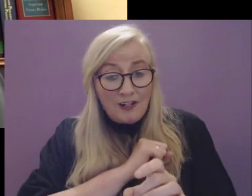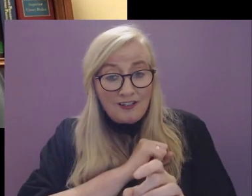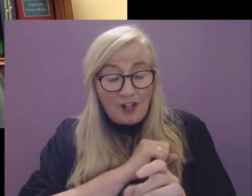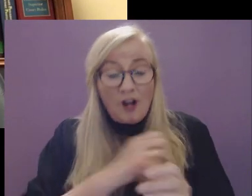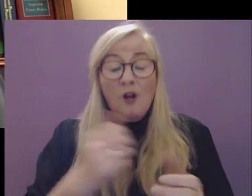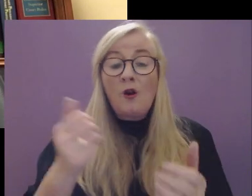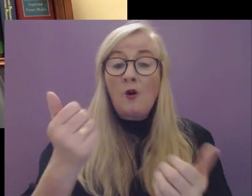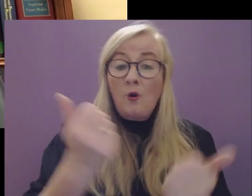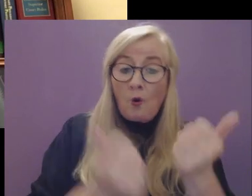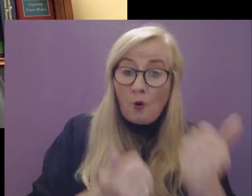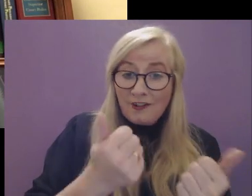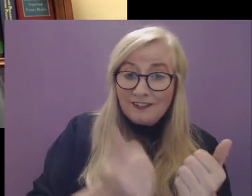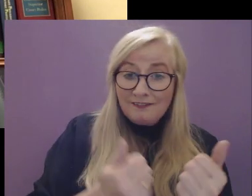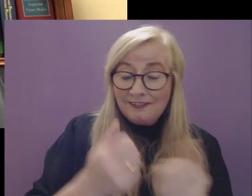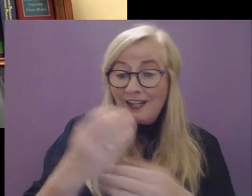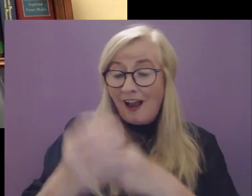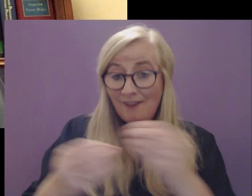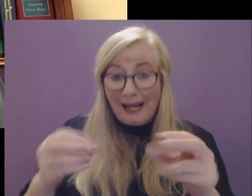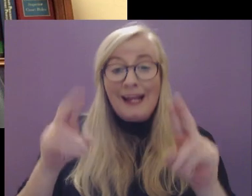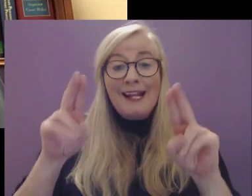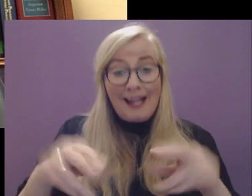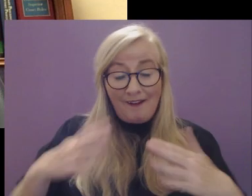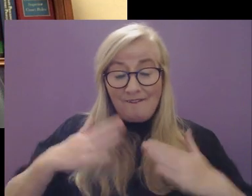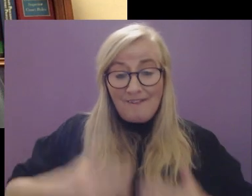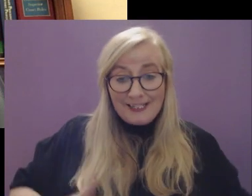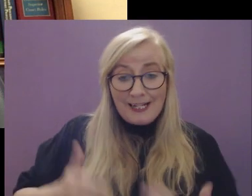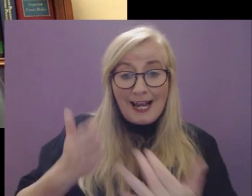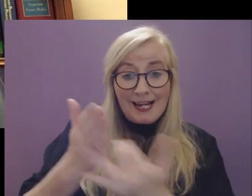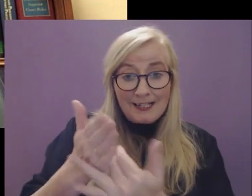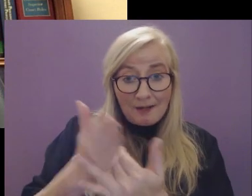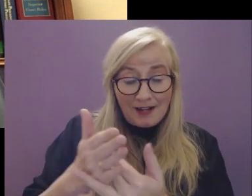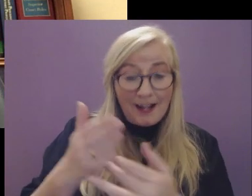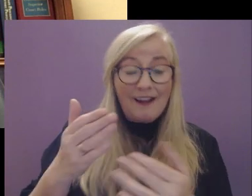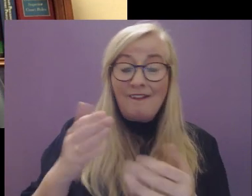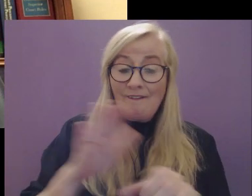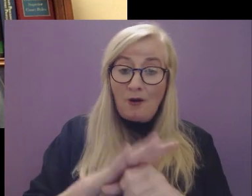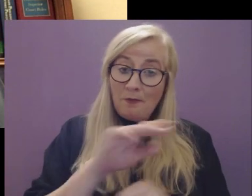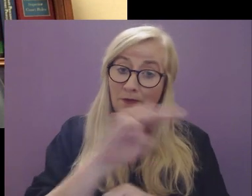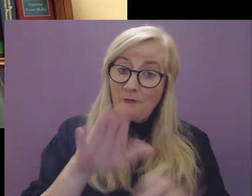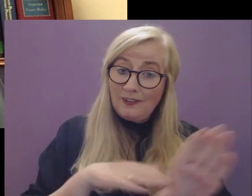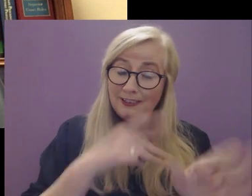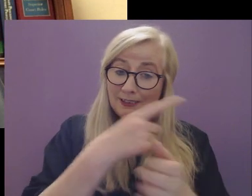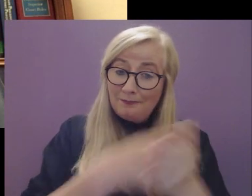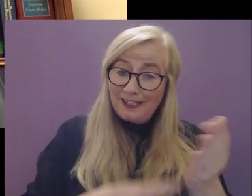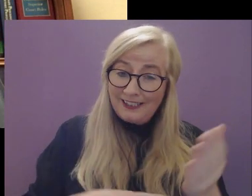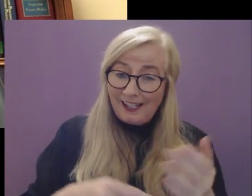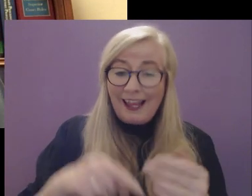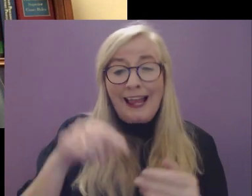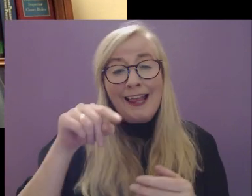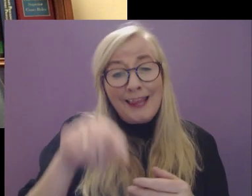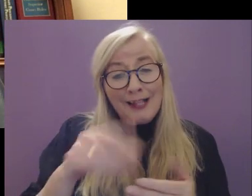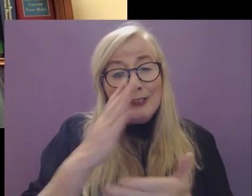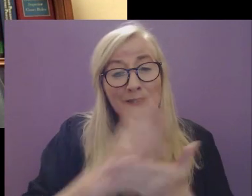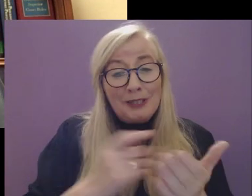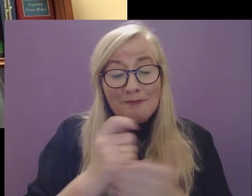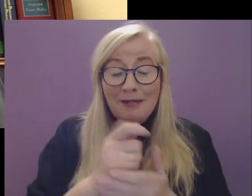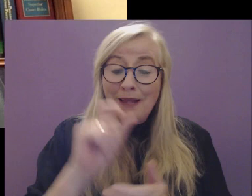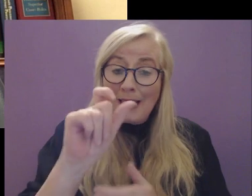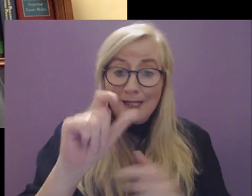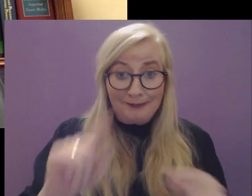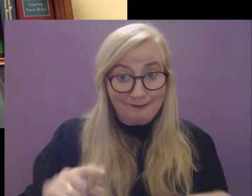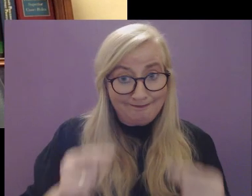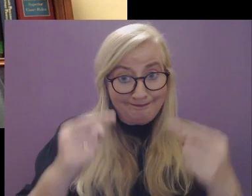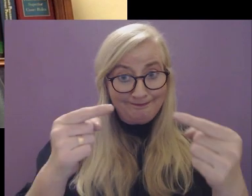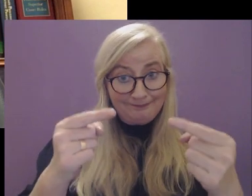courts and court offices are physically acceptable and accessible to people with disabilities. This has sometimes proven to be a